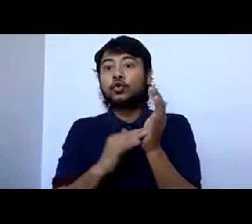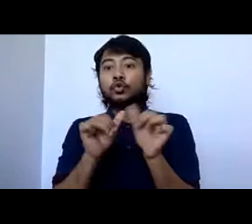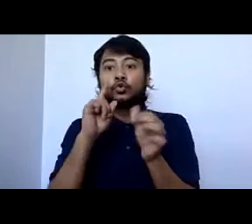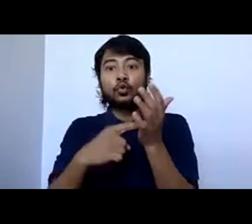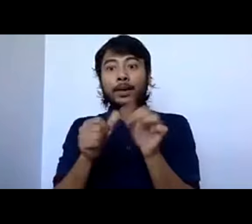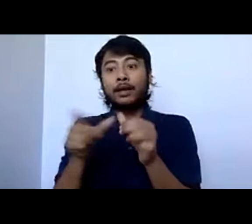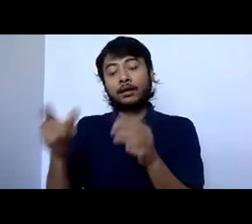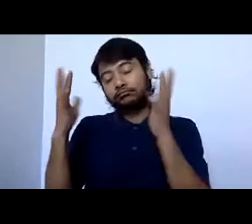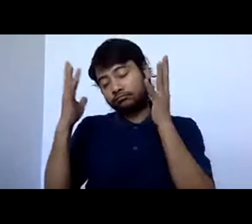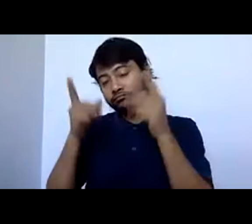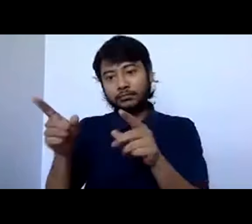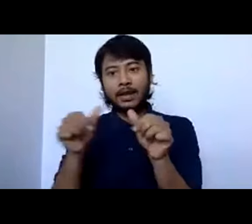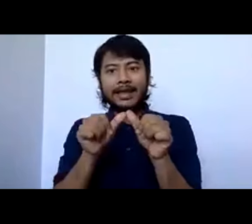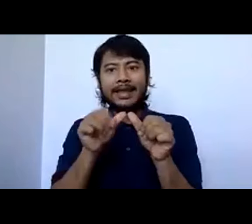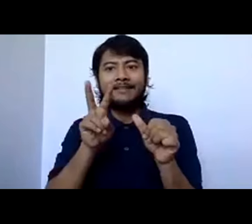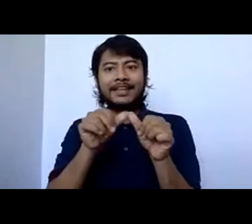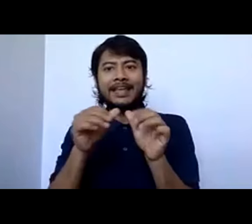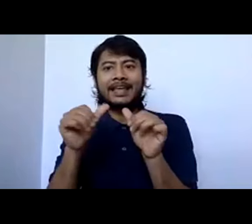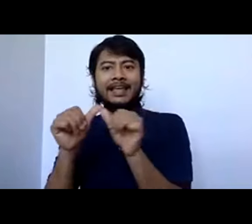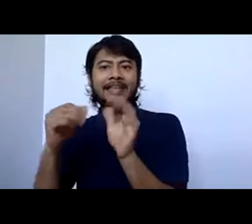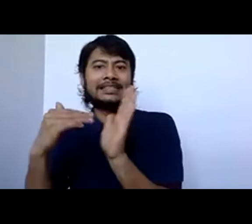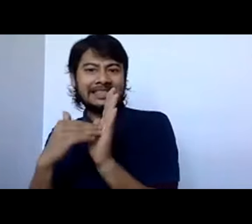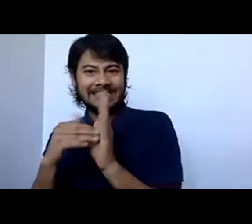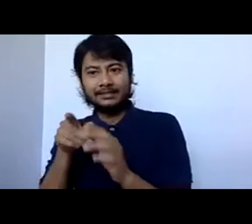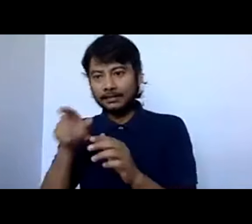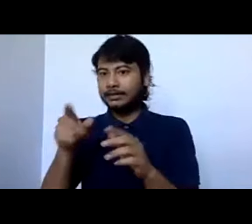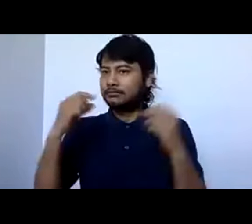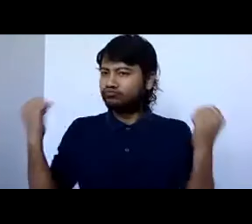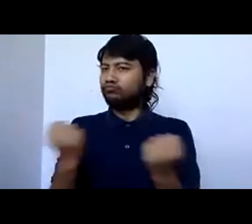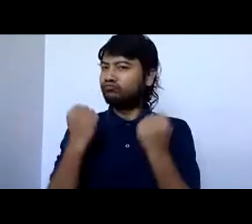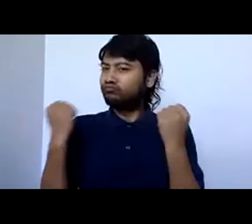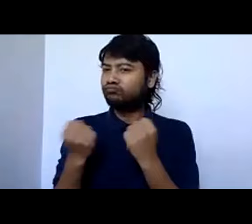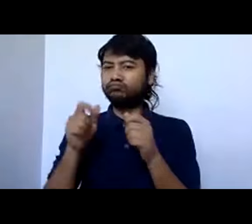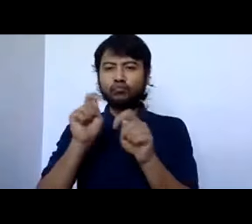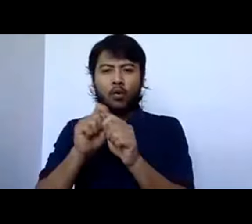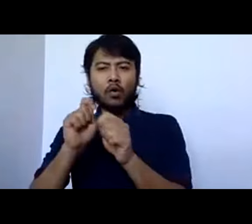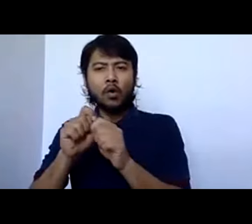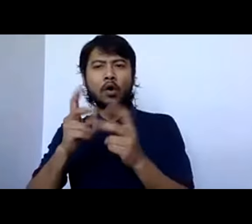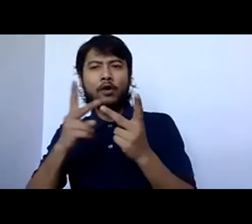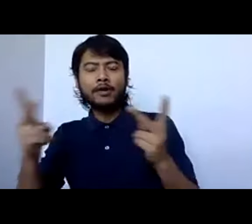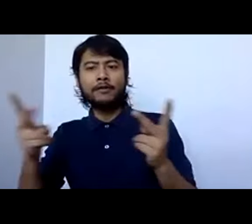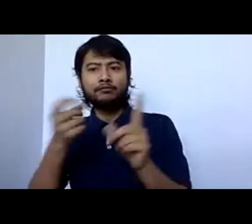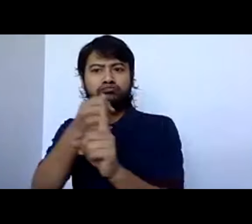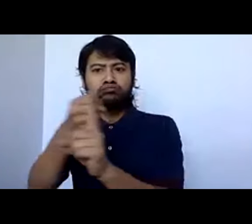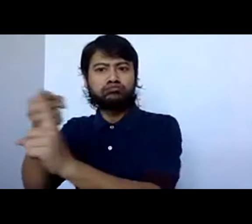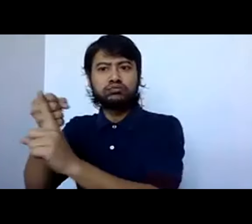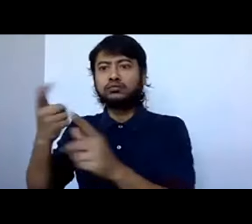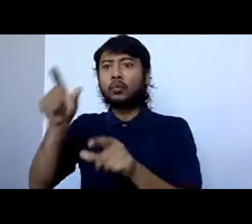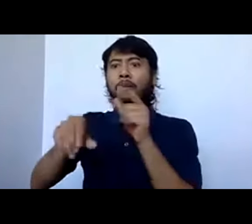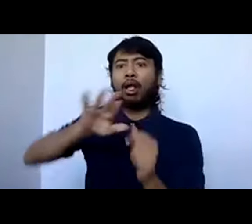she's done with Avaaz in bringing multiple issues, you know, and raising those unheard voices.